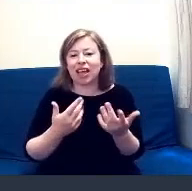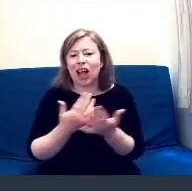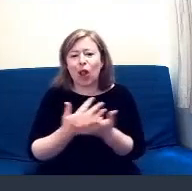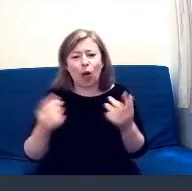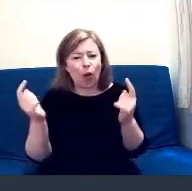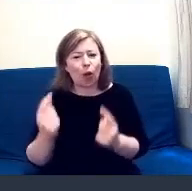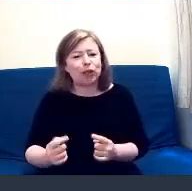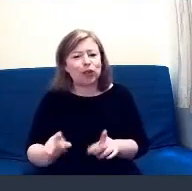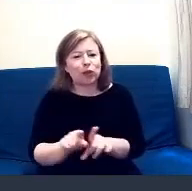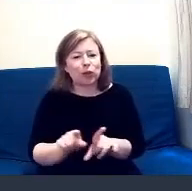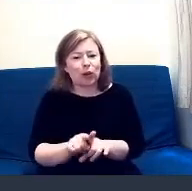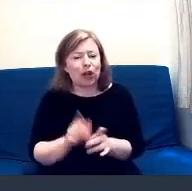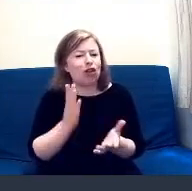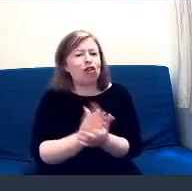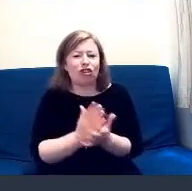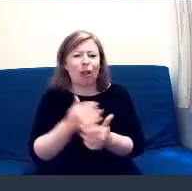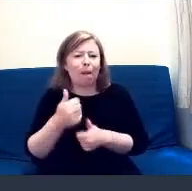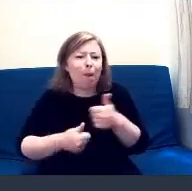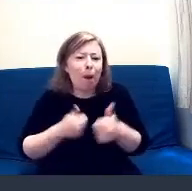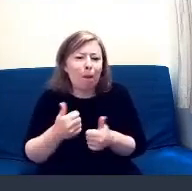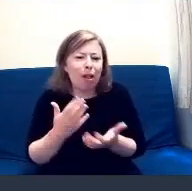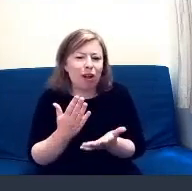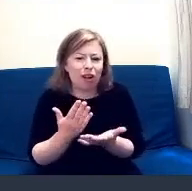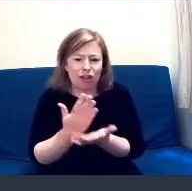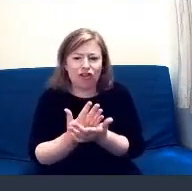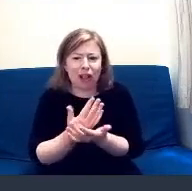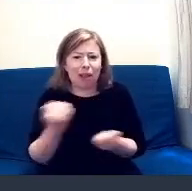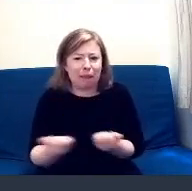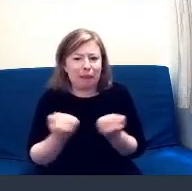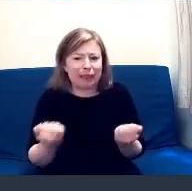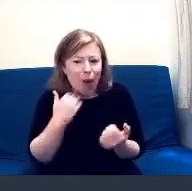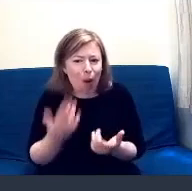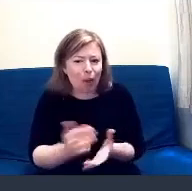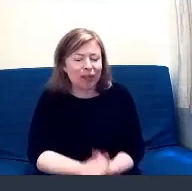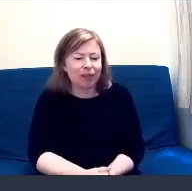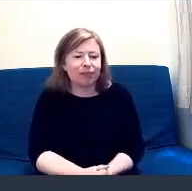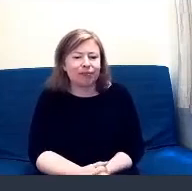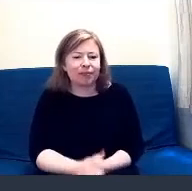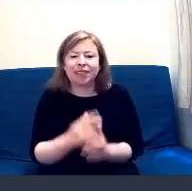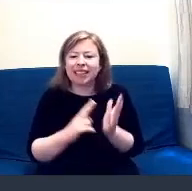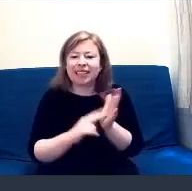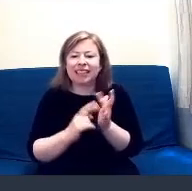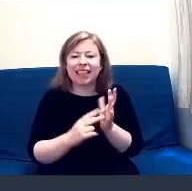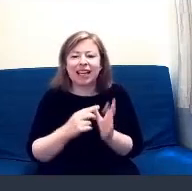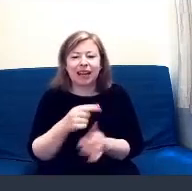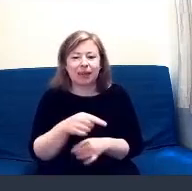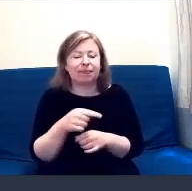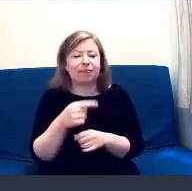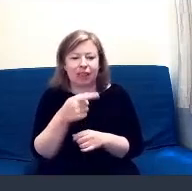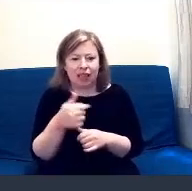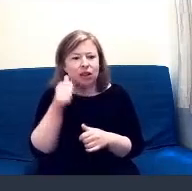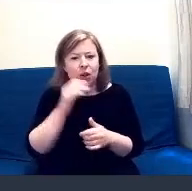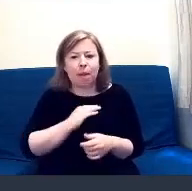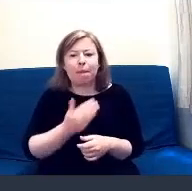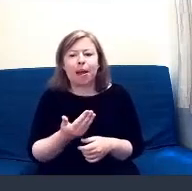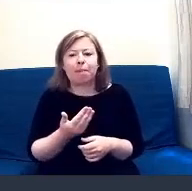it's very, very popular and very busy all the time. I believe the members of the Five Women's Tent can